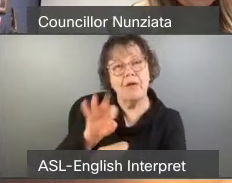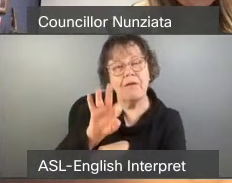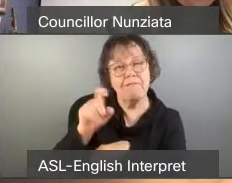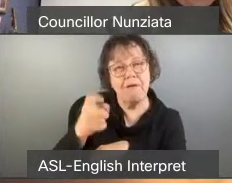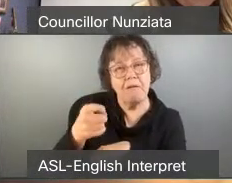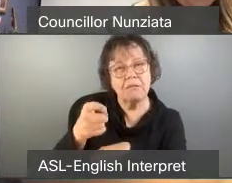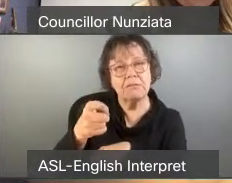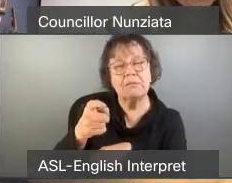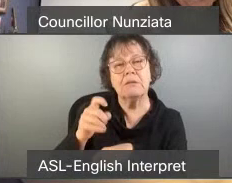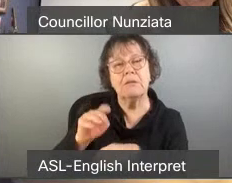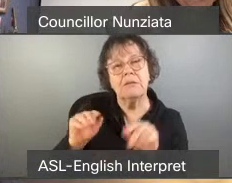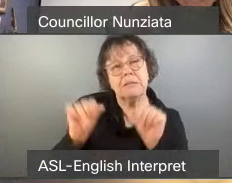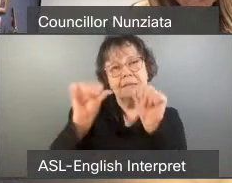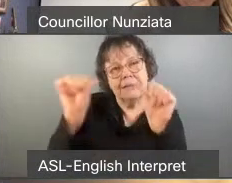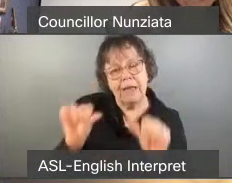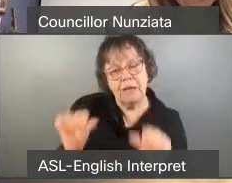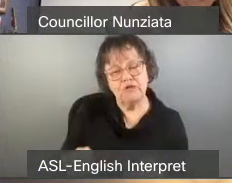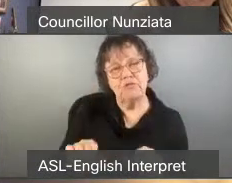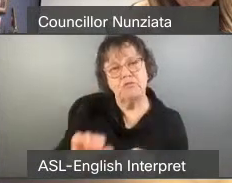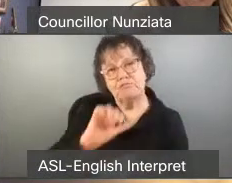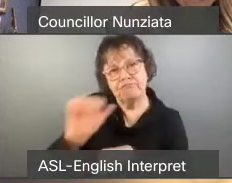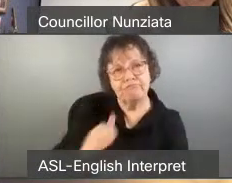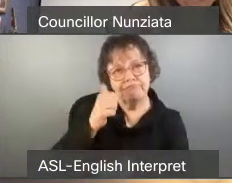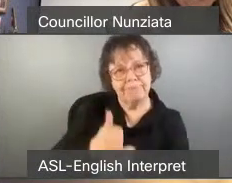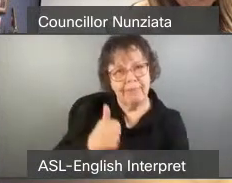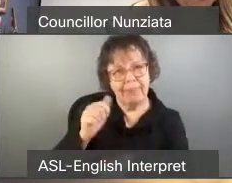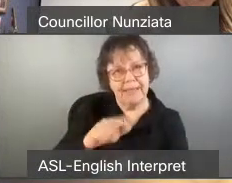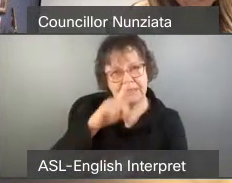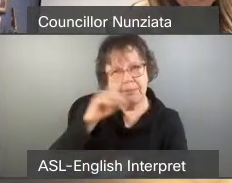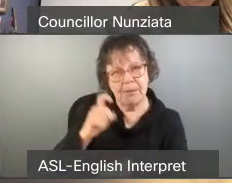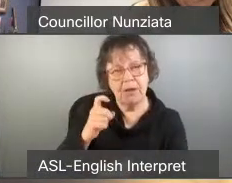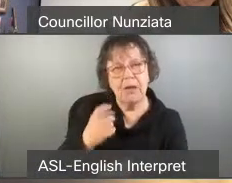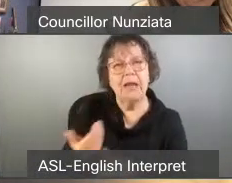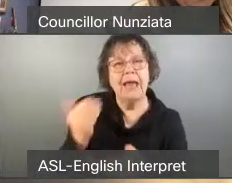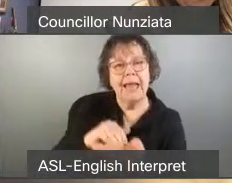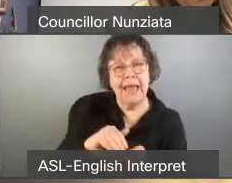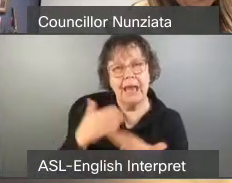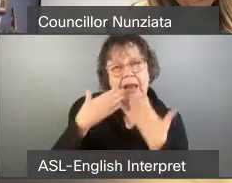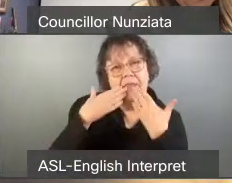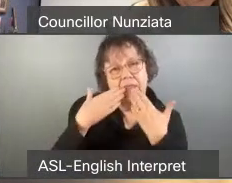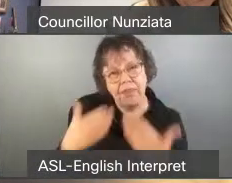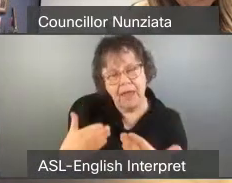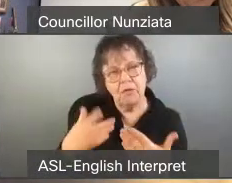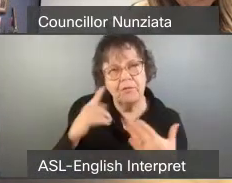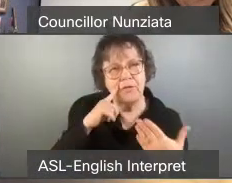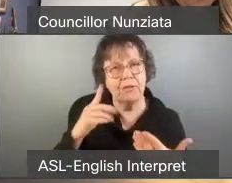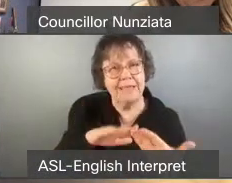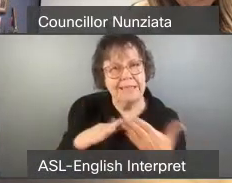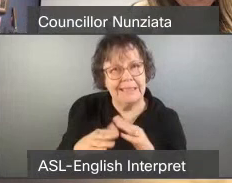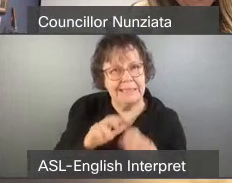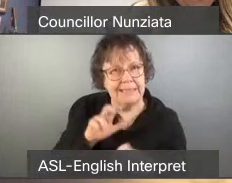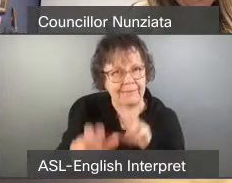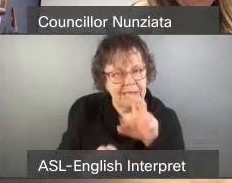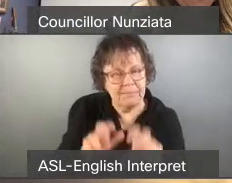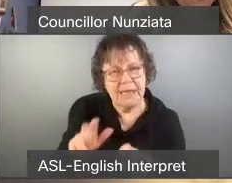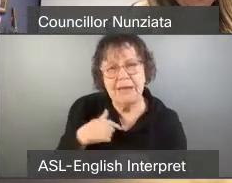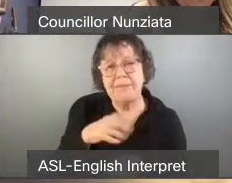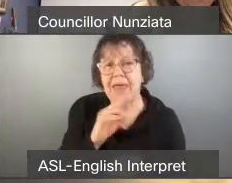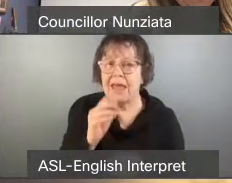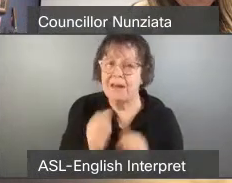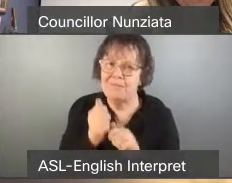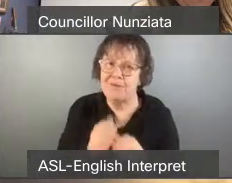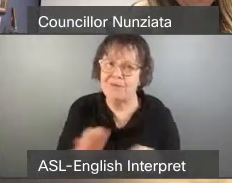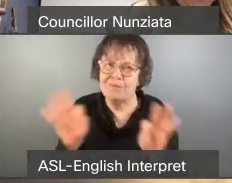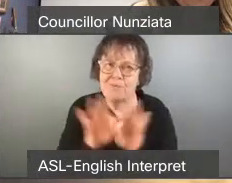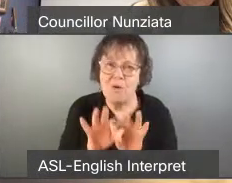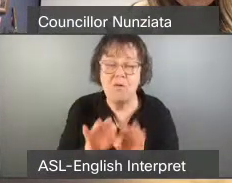garden on the waterfront that will be in place this summer. Thank you again for the city's investment as well. And the most important project